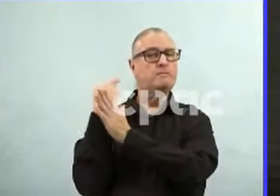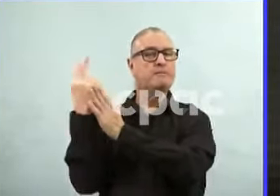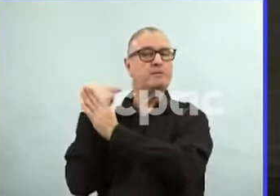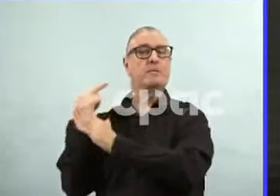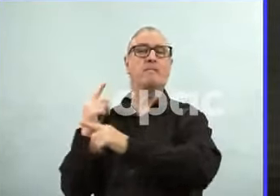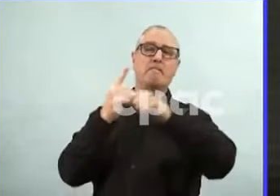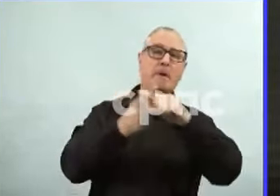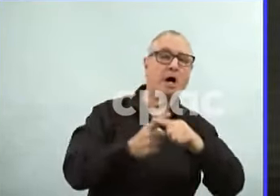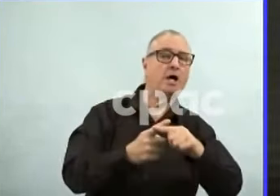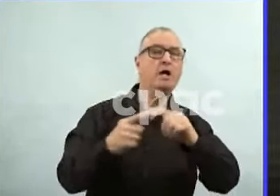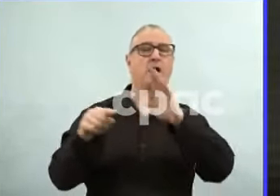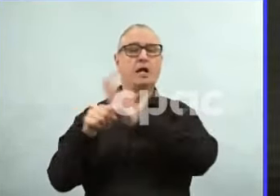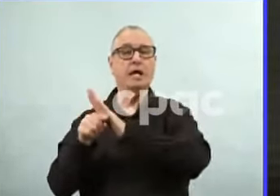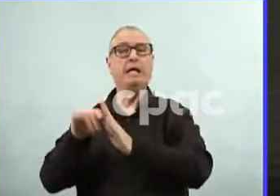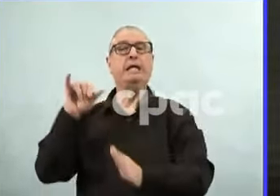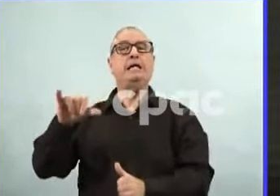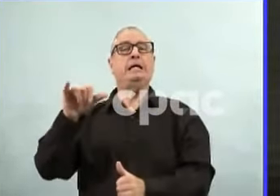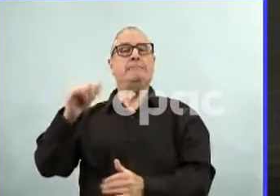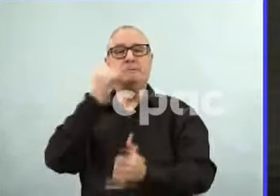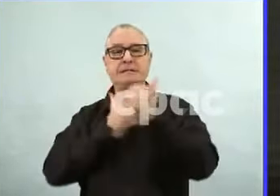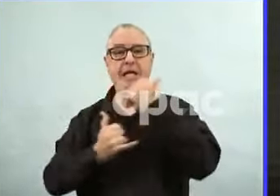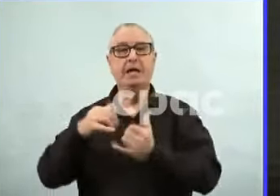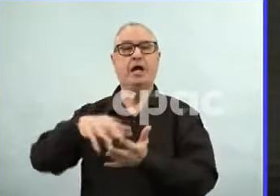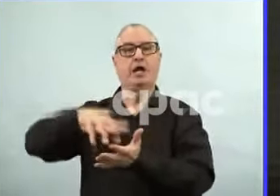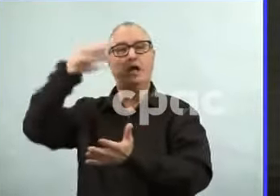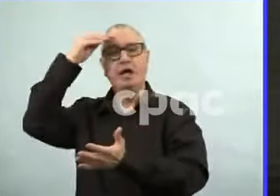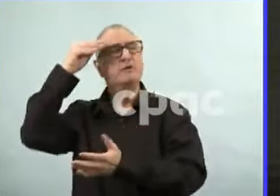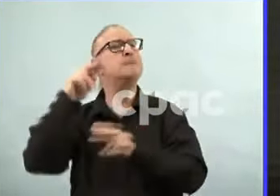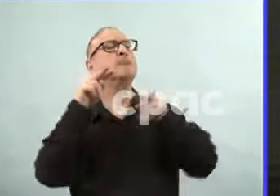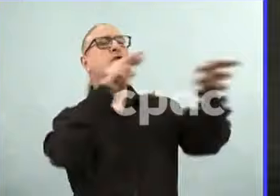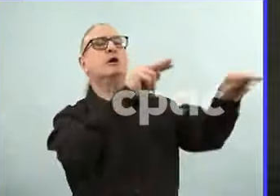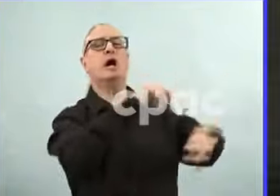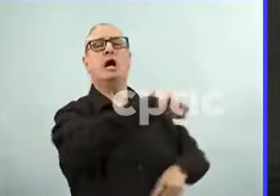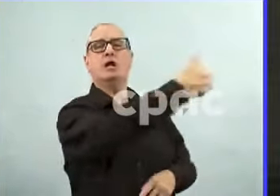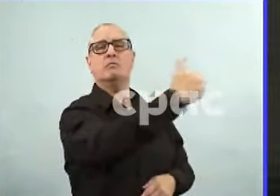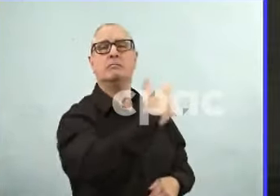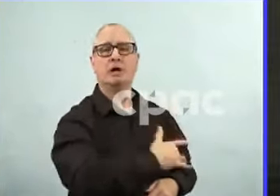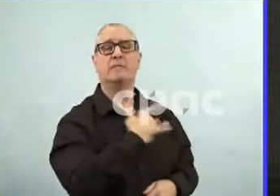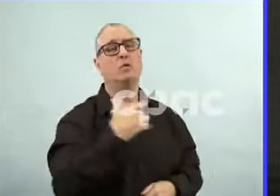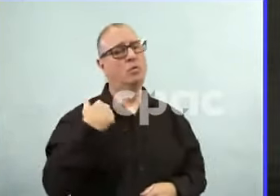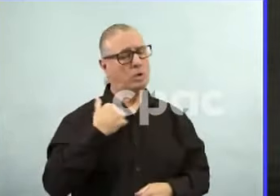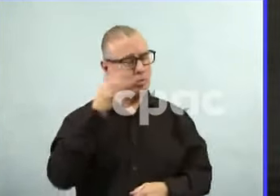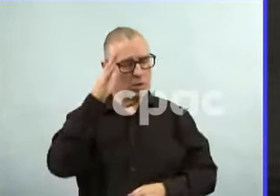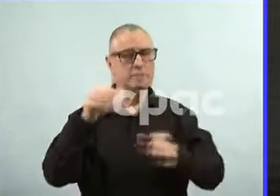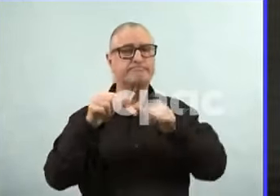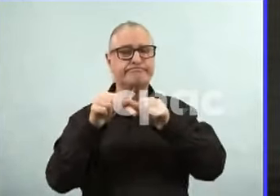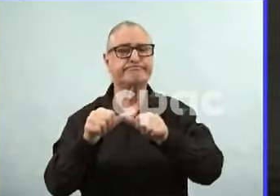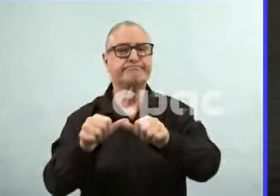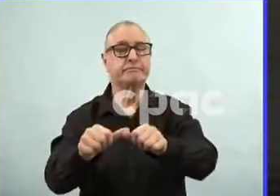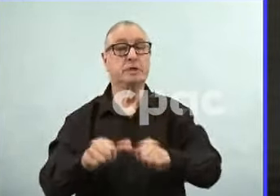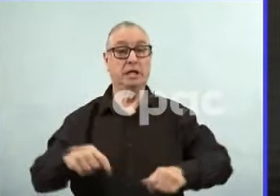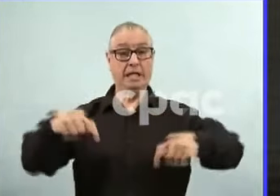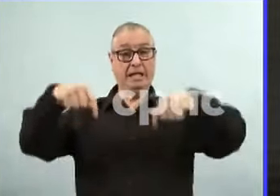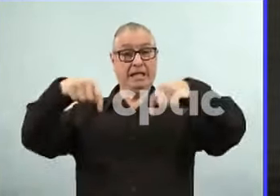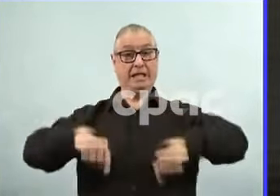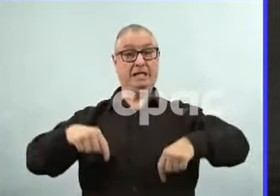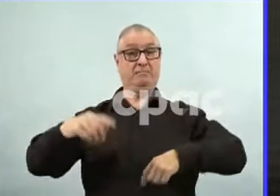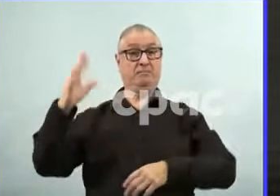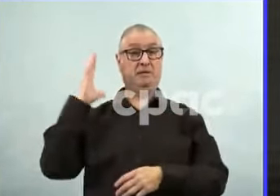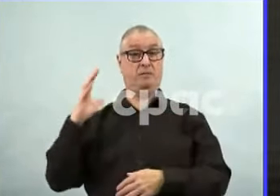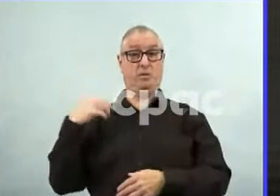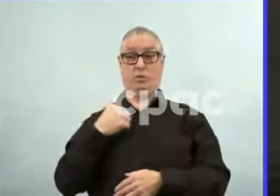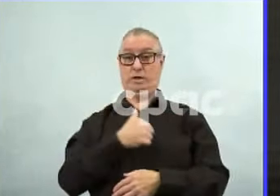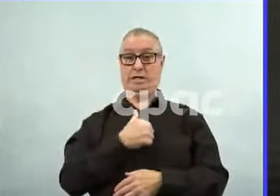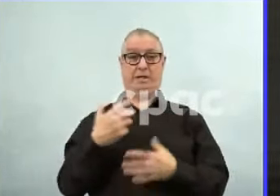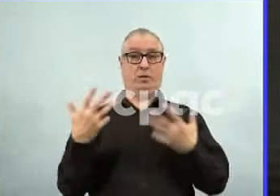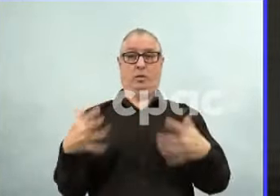other jurisdictions as well. public health never wanted restrictions on people. You know, we had to put restrictions and orders in place